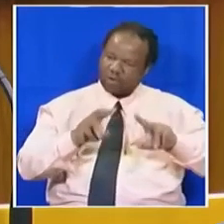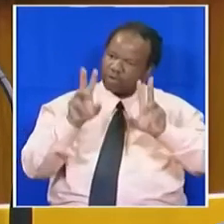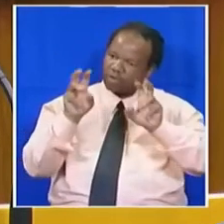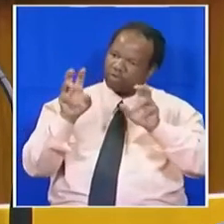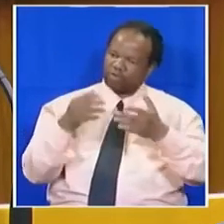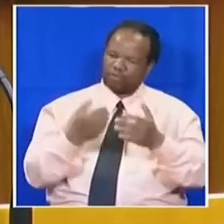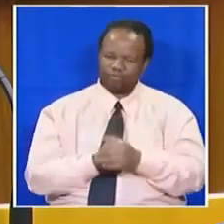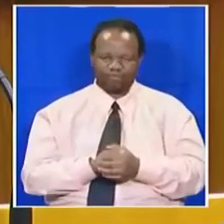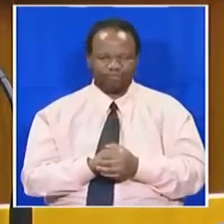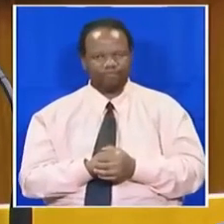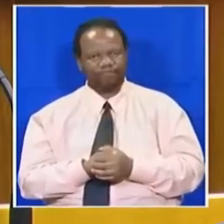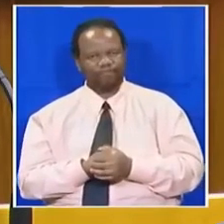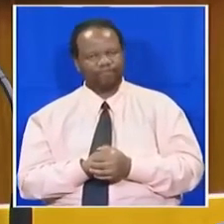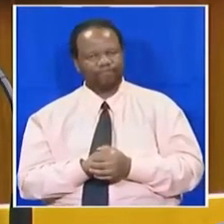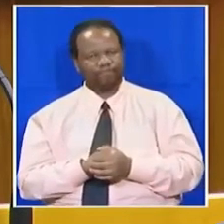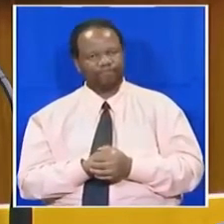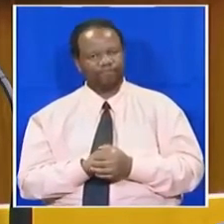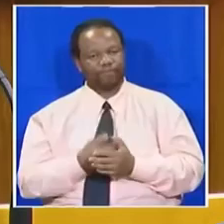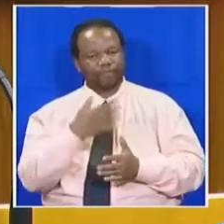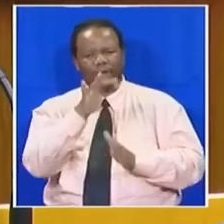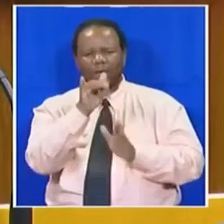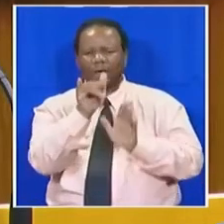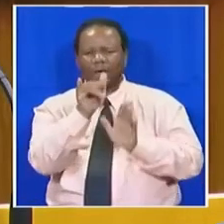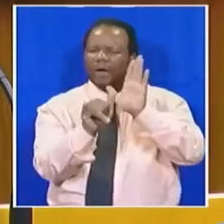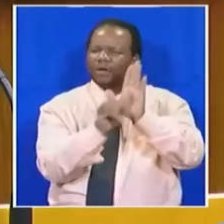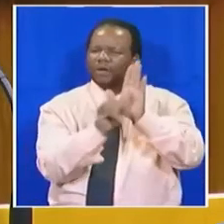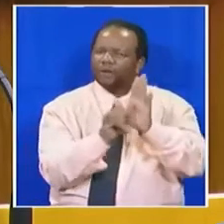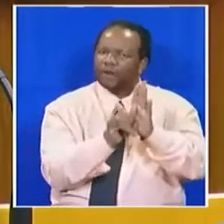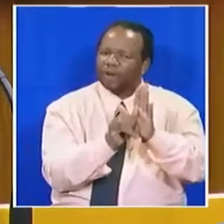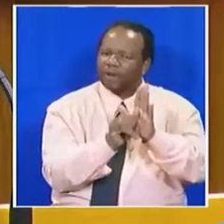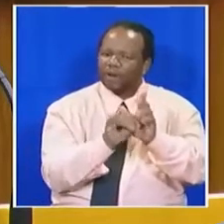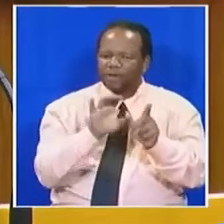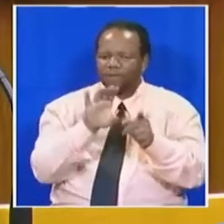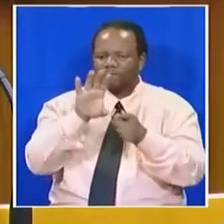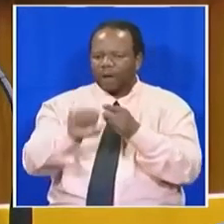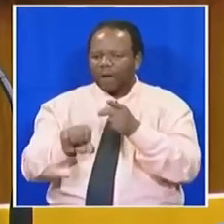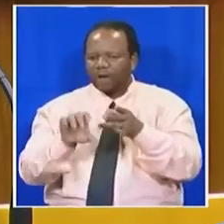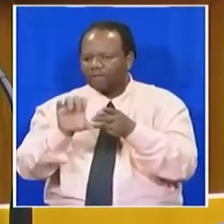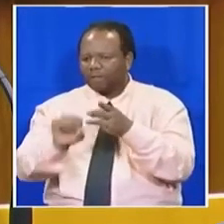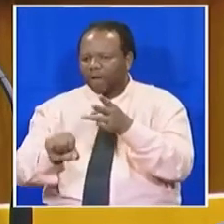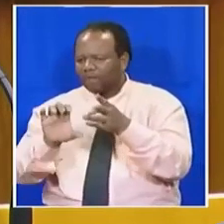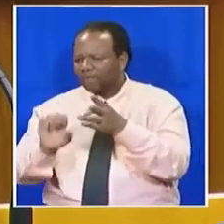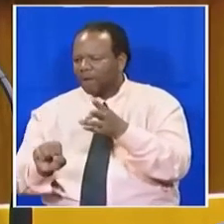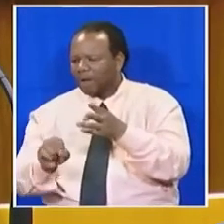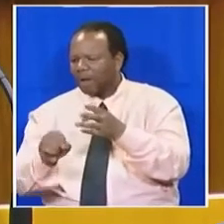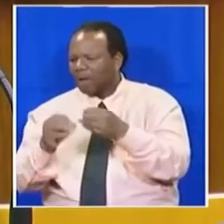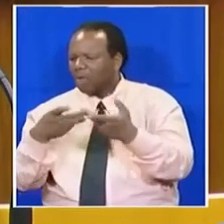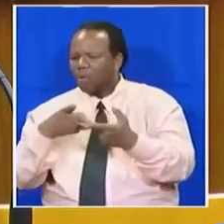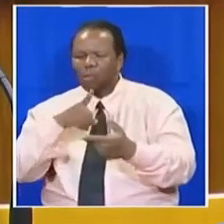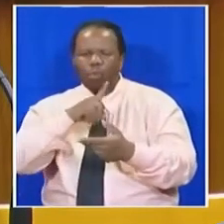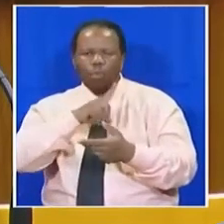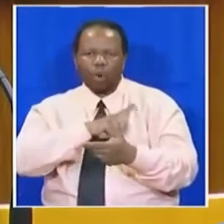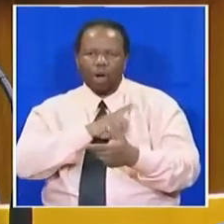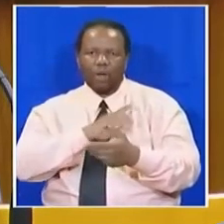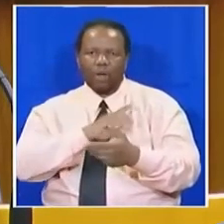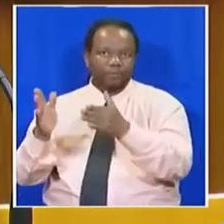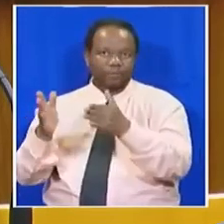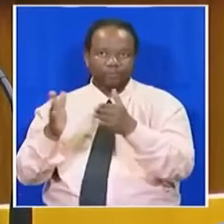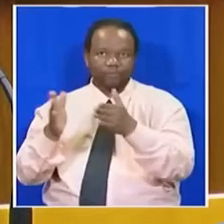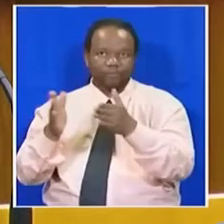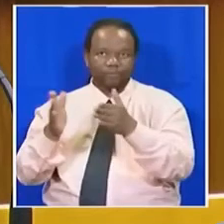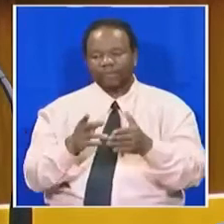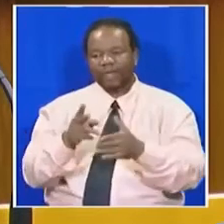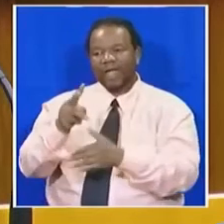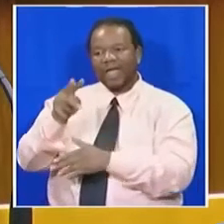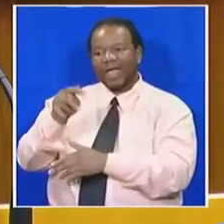one would identify and find a whole lot of reasons and challenges. But I want to reiterate what the National Freedom Party